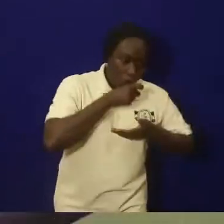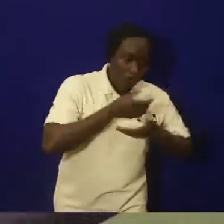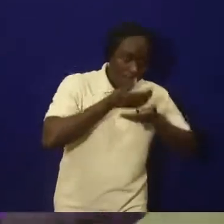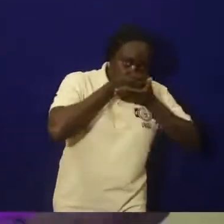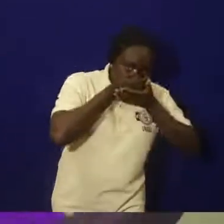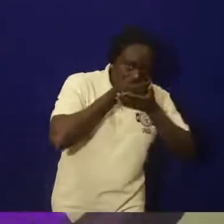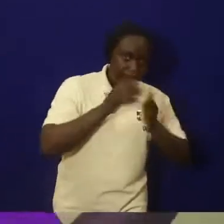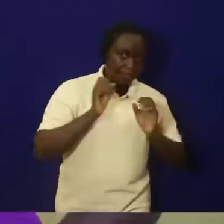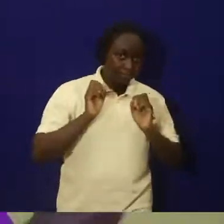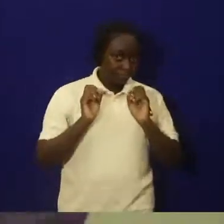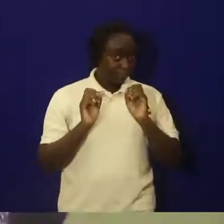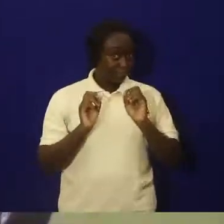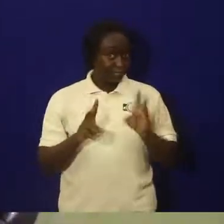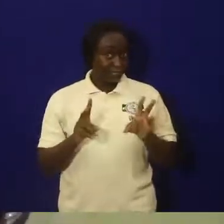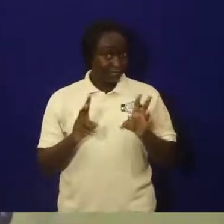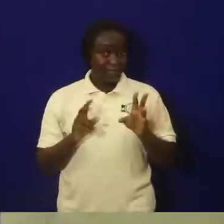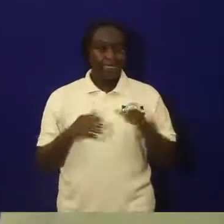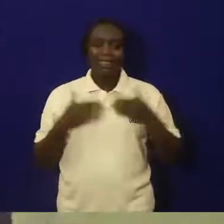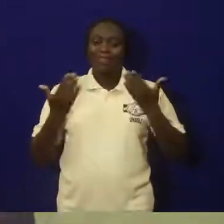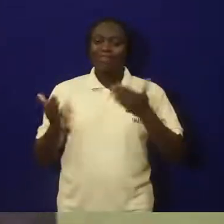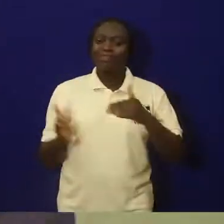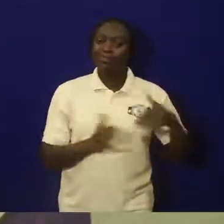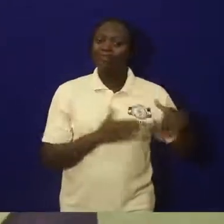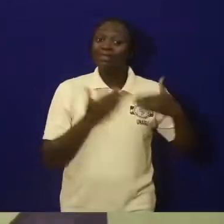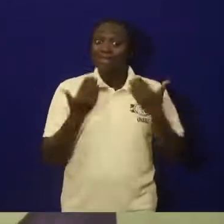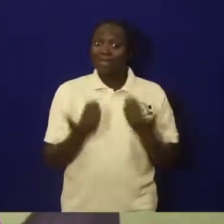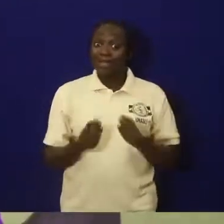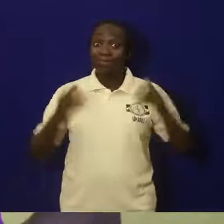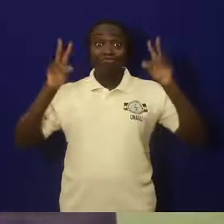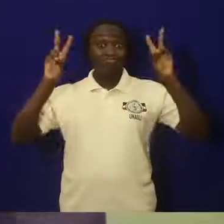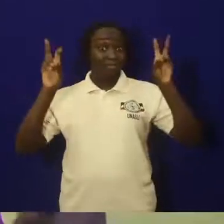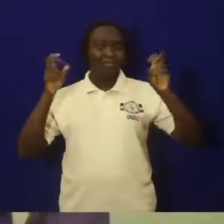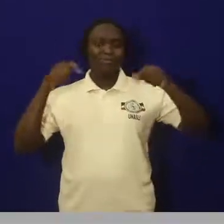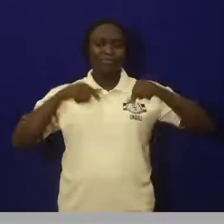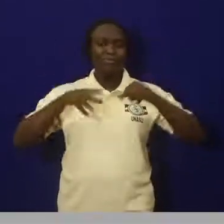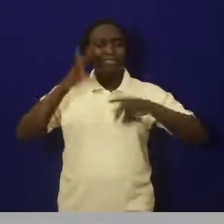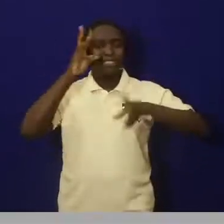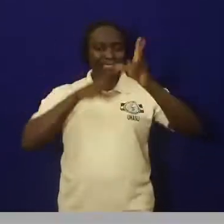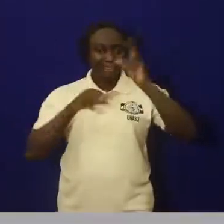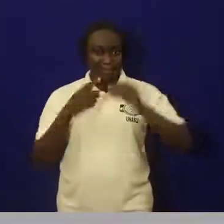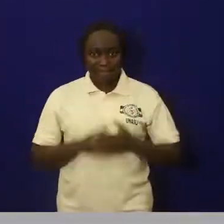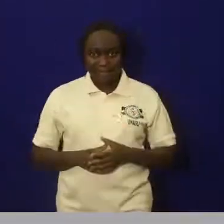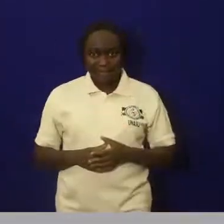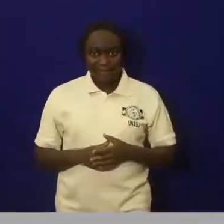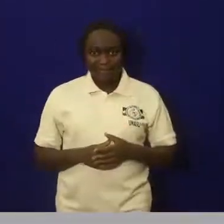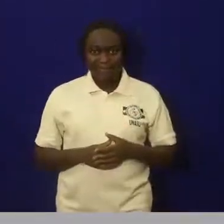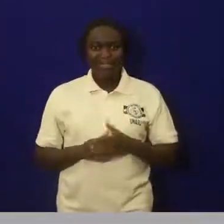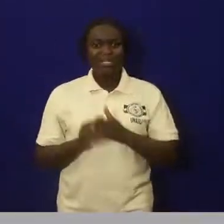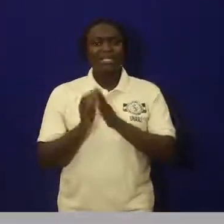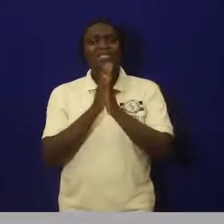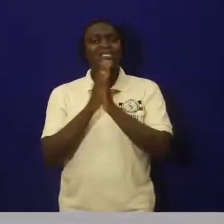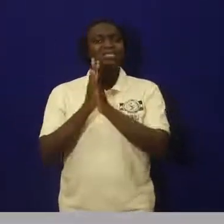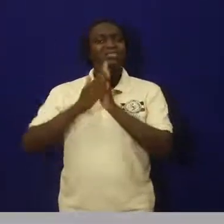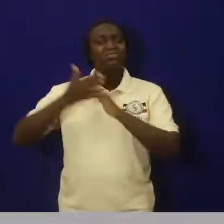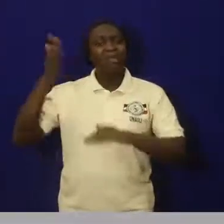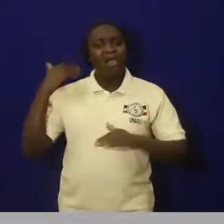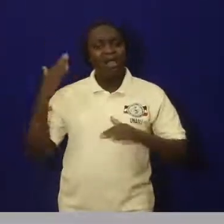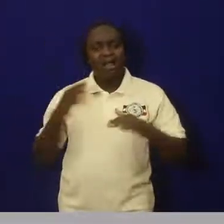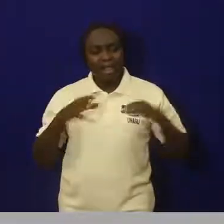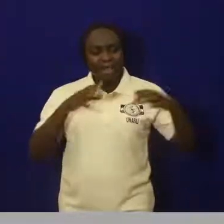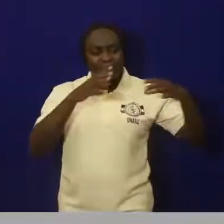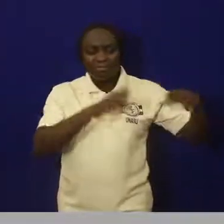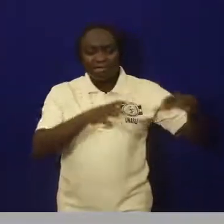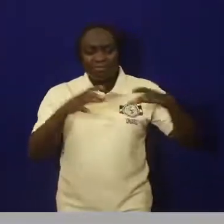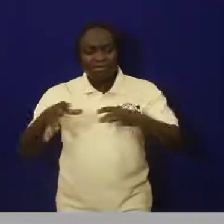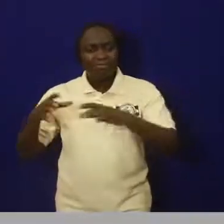In this lesson, we are going to talk about the sources of human history. We are